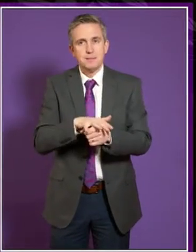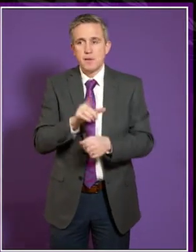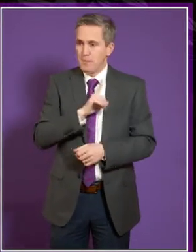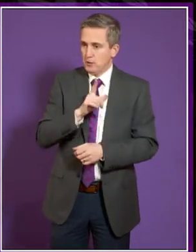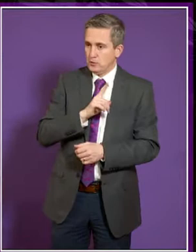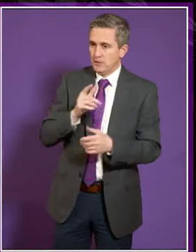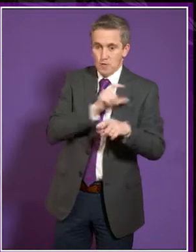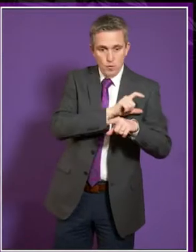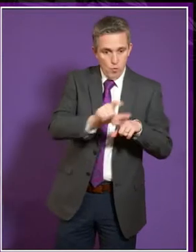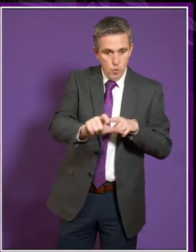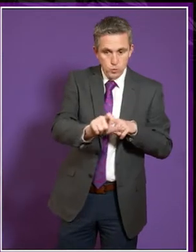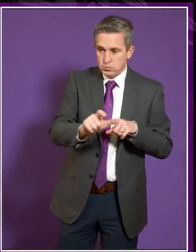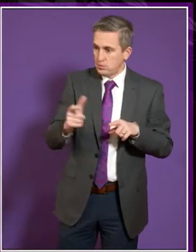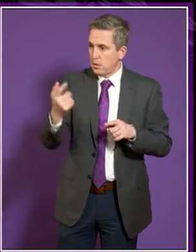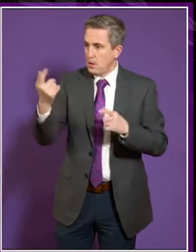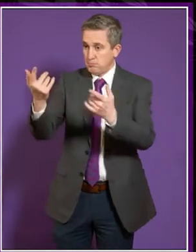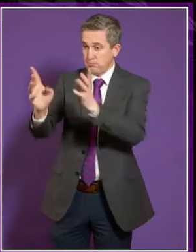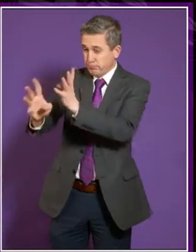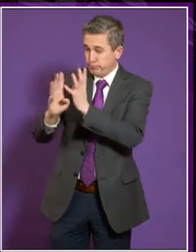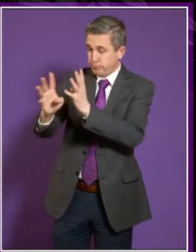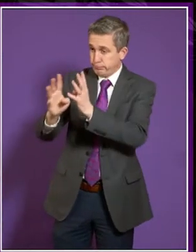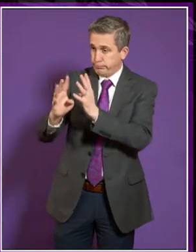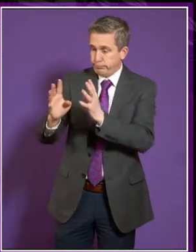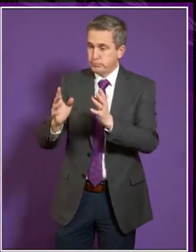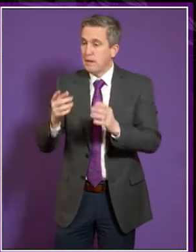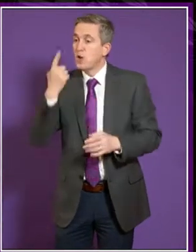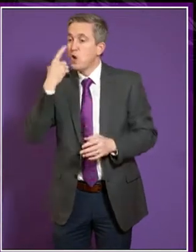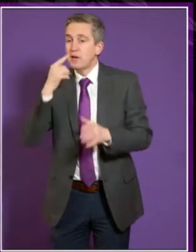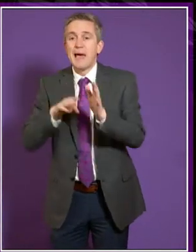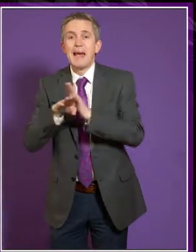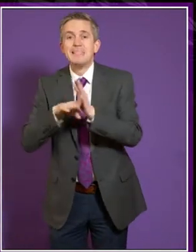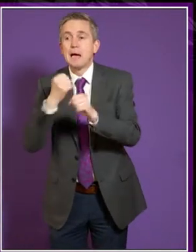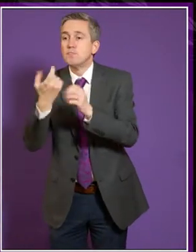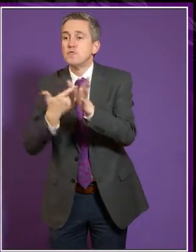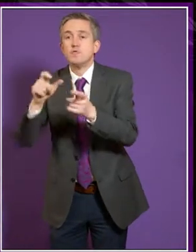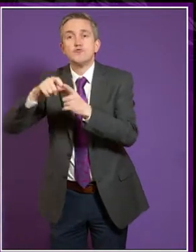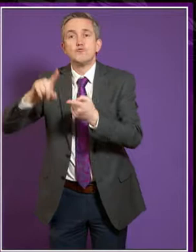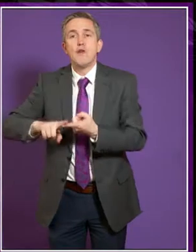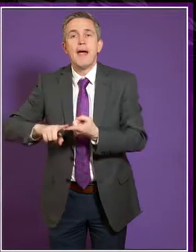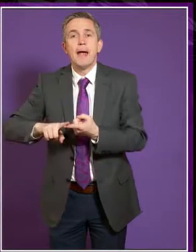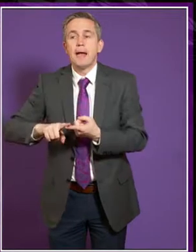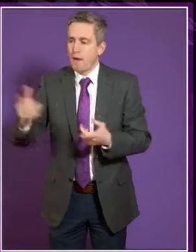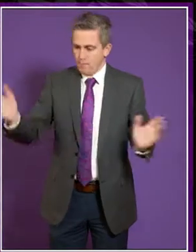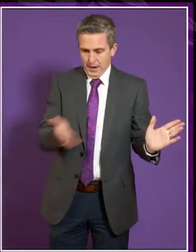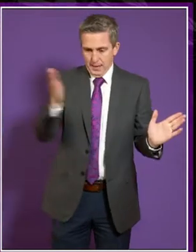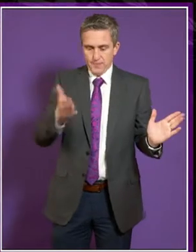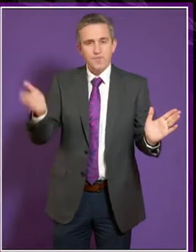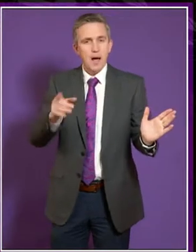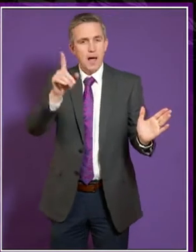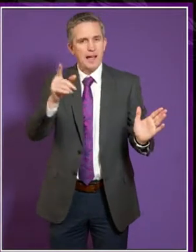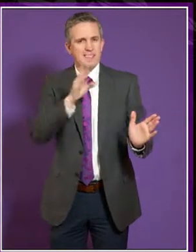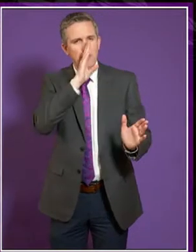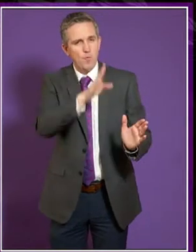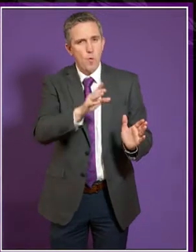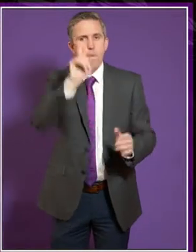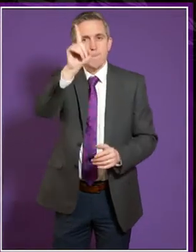say yes or no, saying it purely on exam grades looks fair and transparent, it's nice and easy to understand. If you're